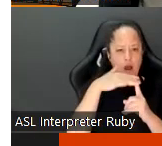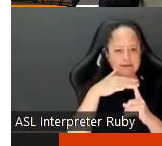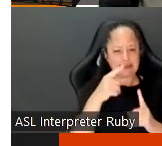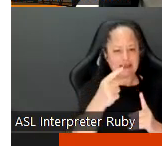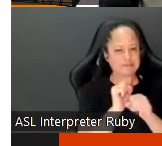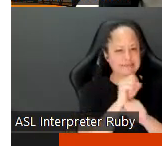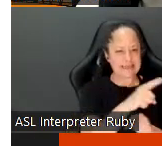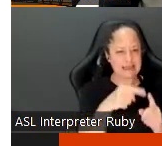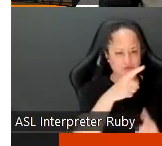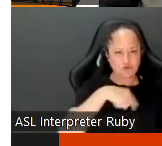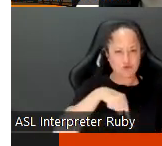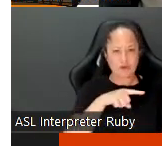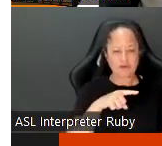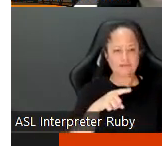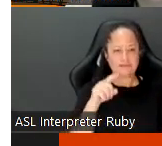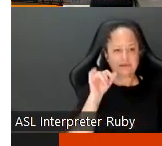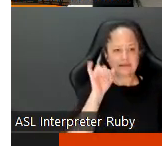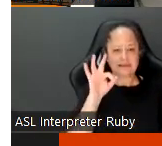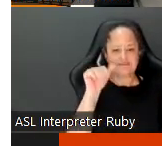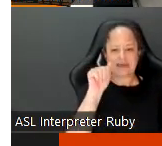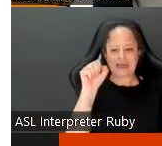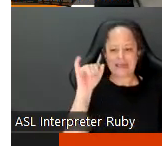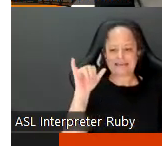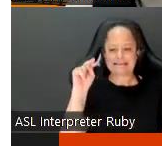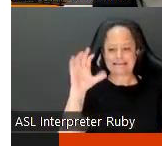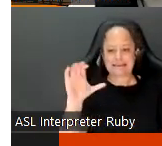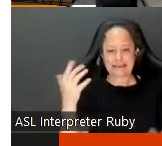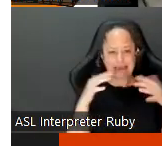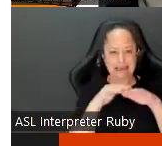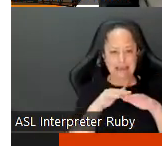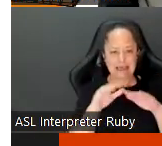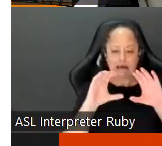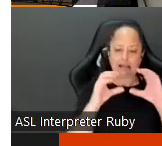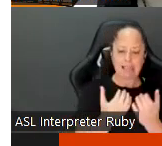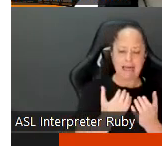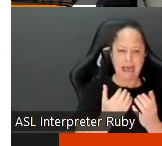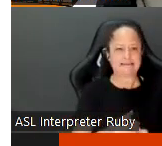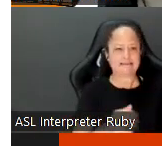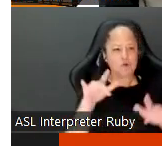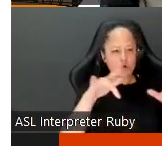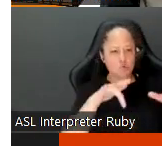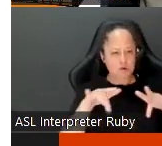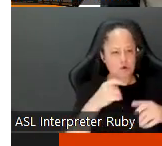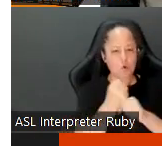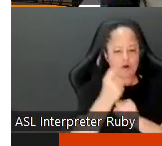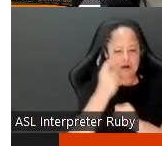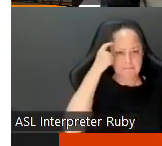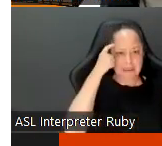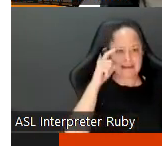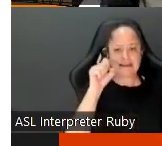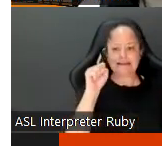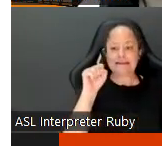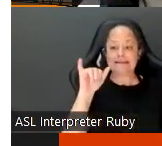us if if it's supposed if it's an asynchronous class then um you know recording it makes sense if it's a